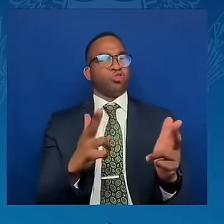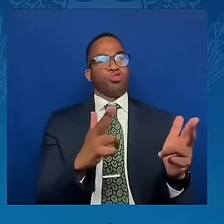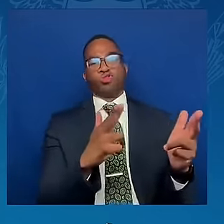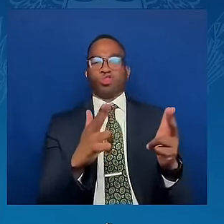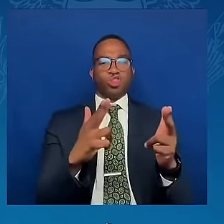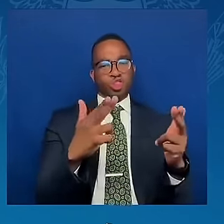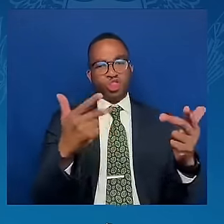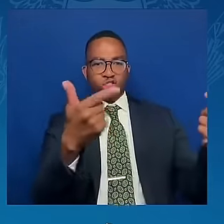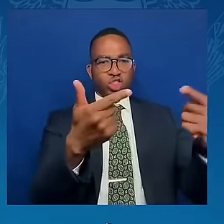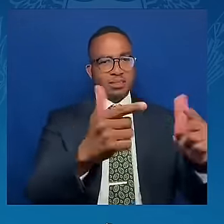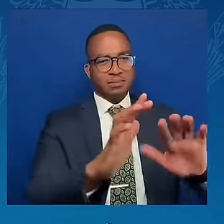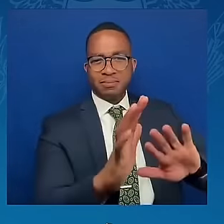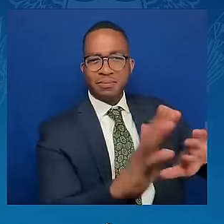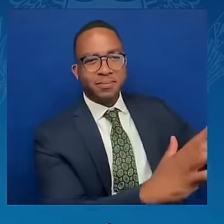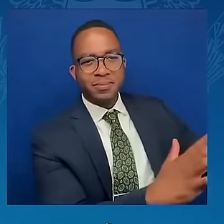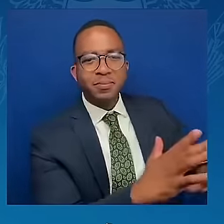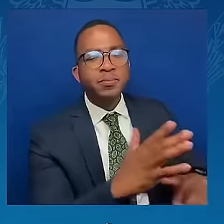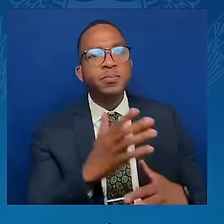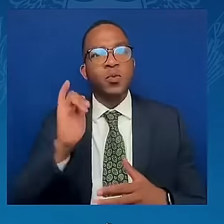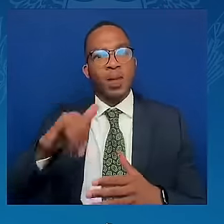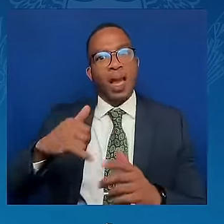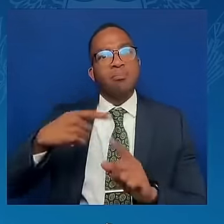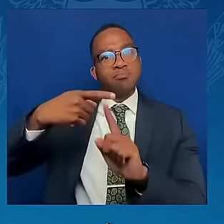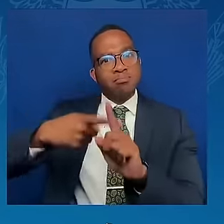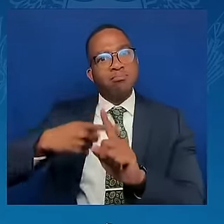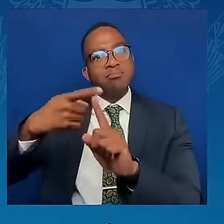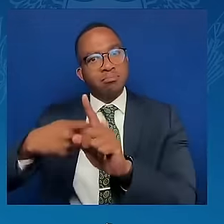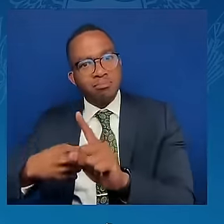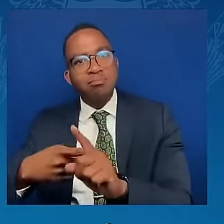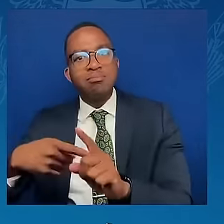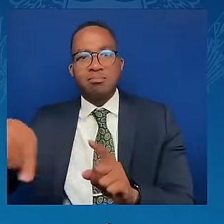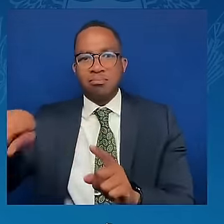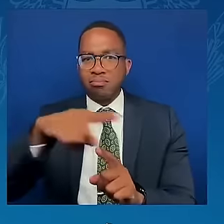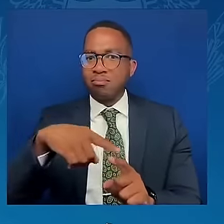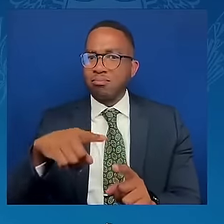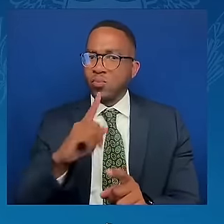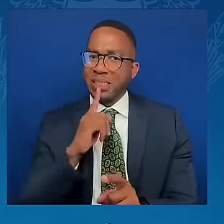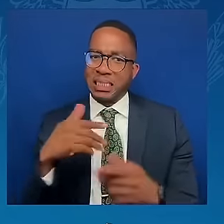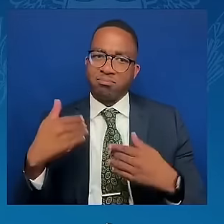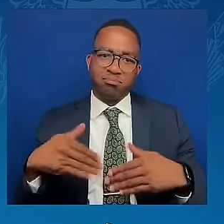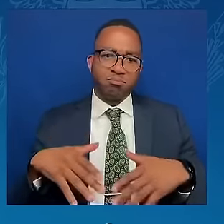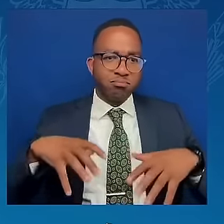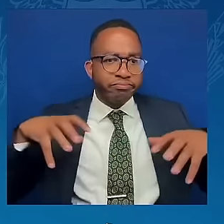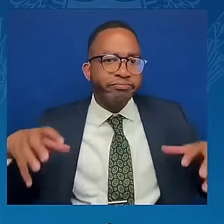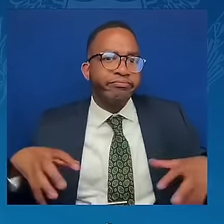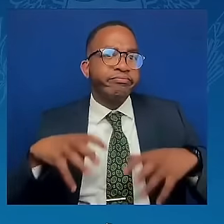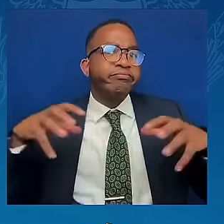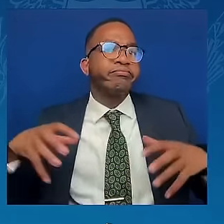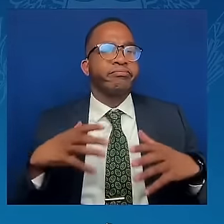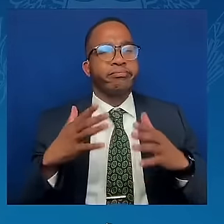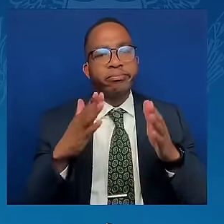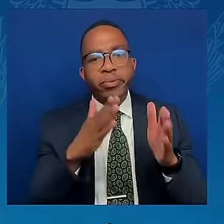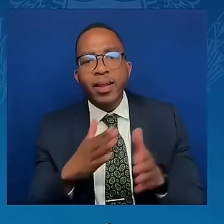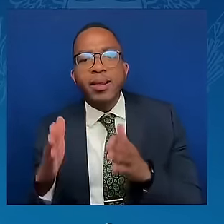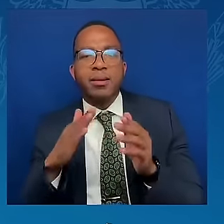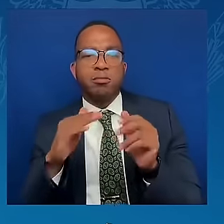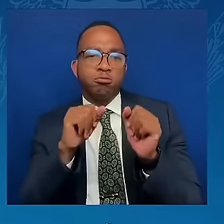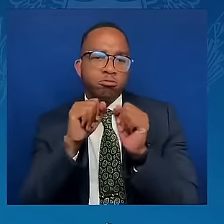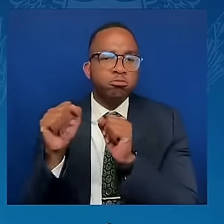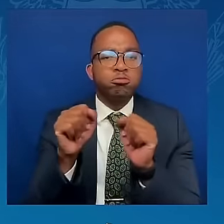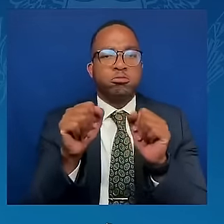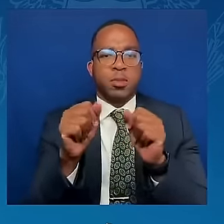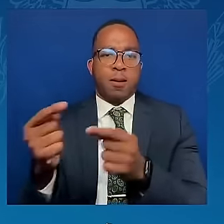commitment, helped plan and prepare for this summit. I wish to thank you most